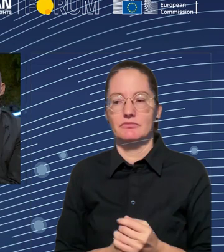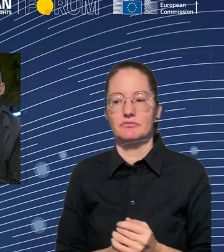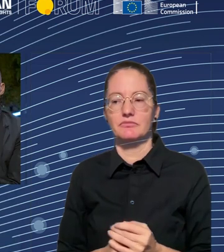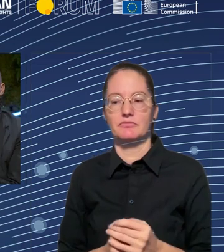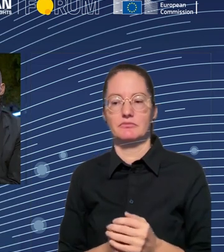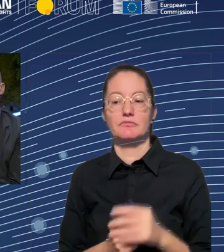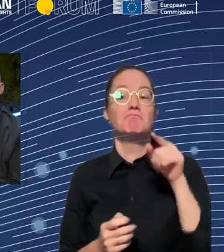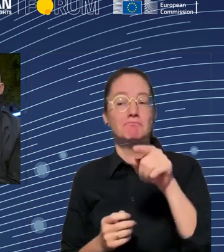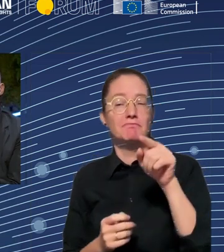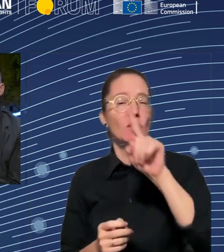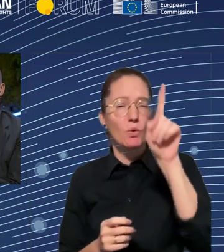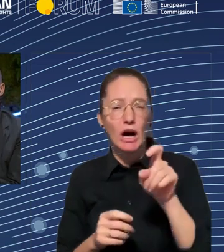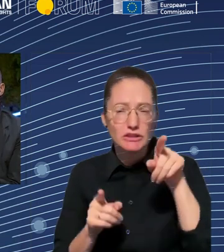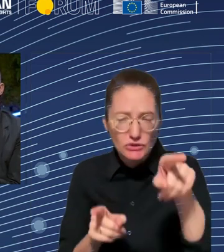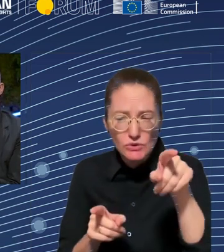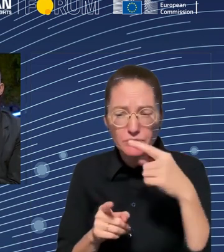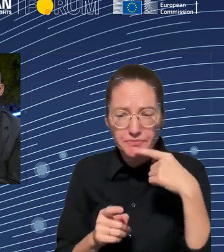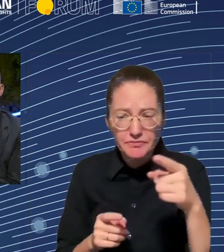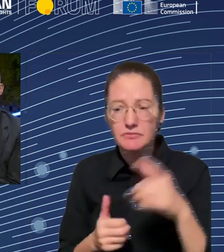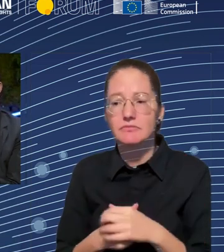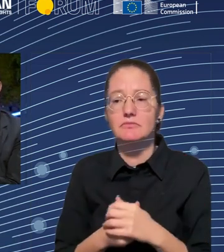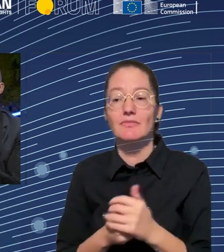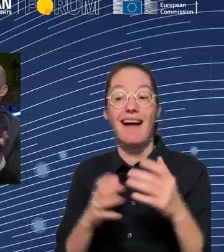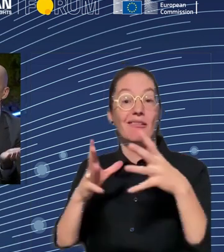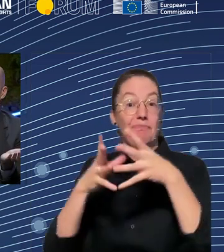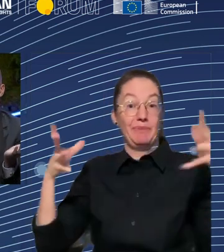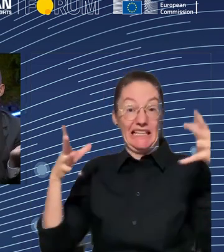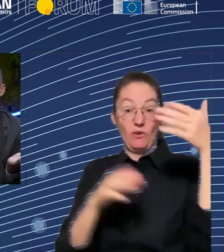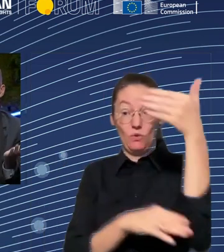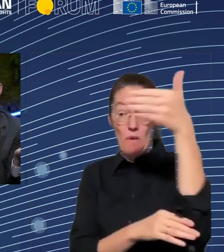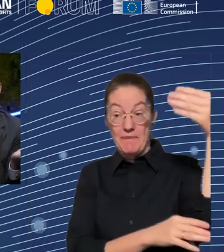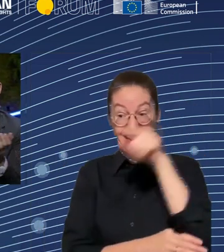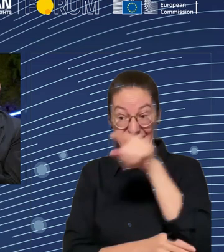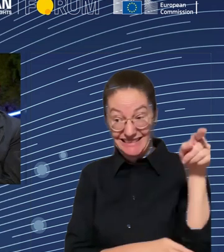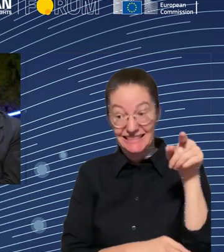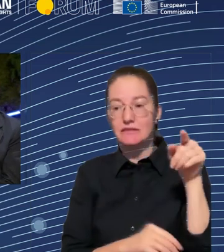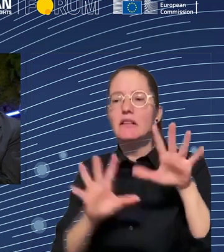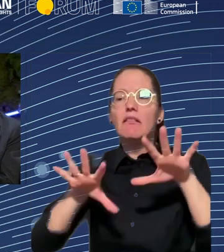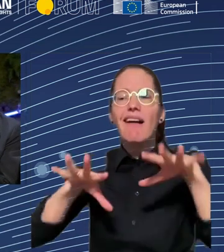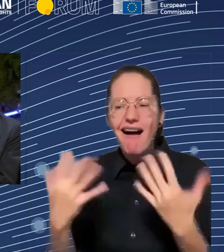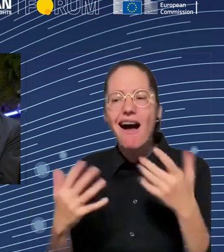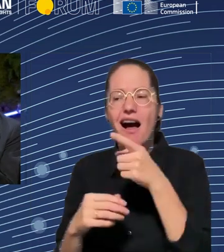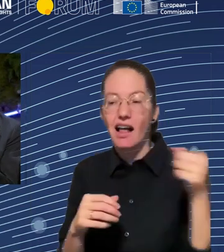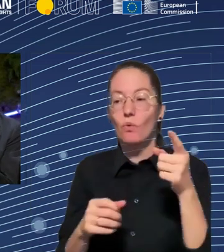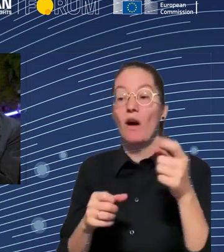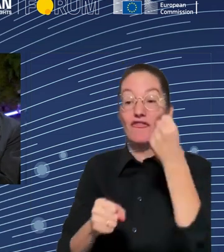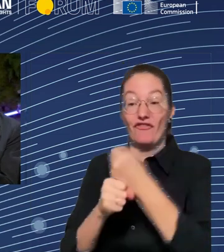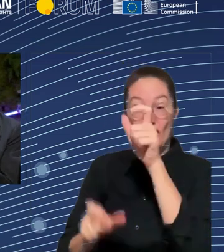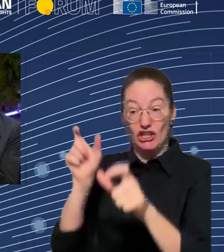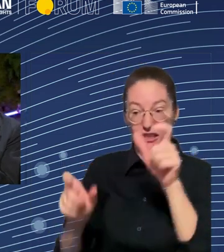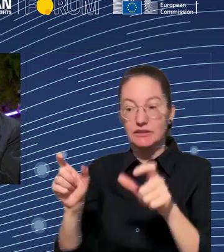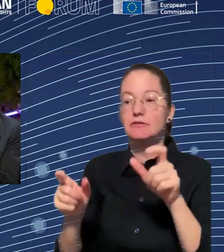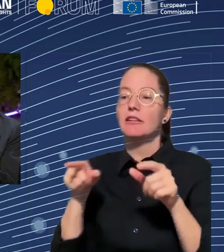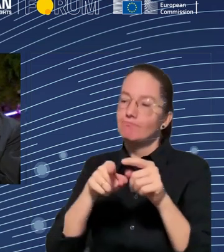because often the even these large companies don't know not only which skills exactly their workforce has, but also what